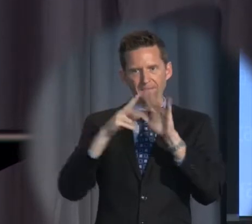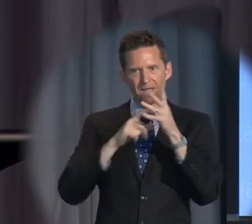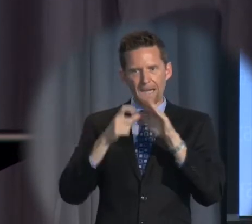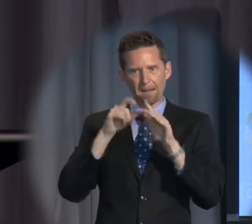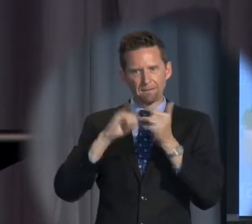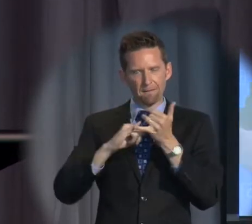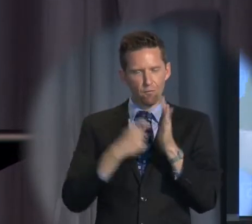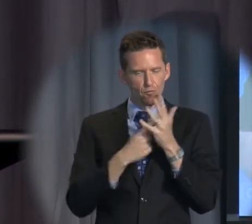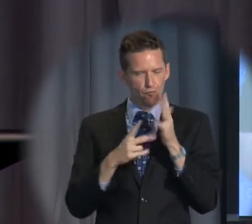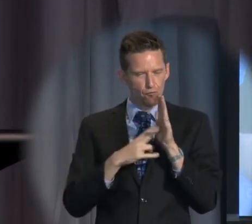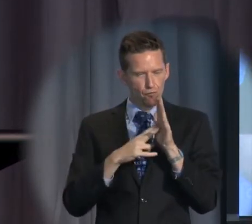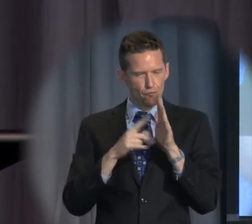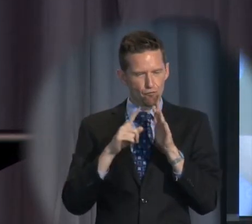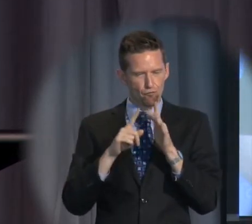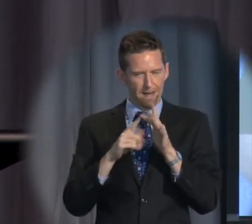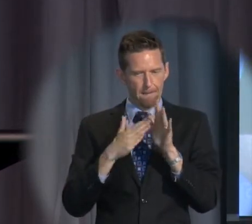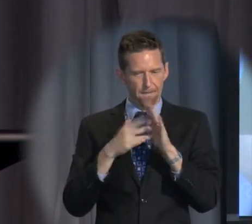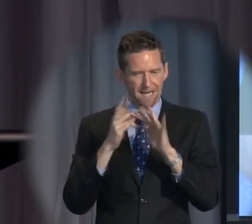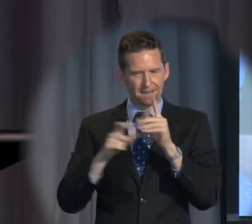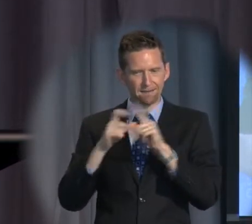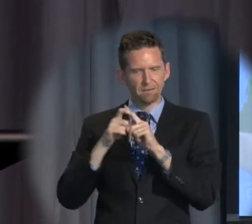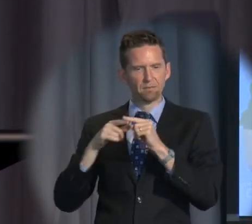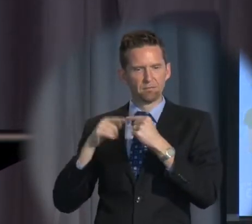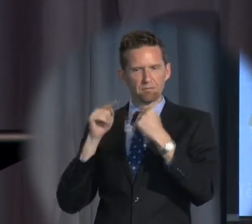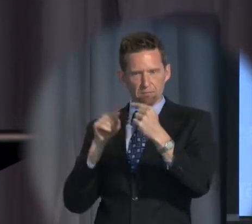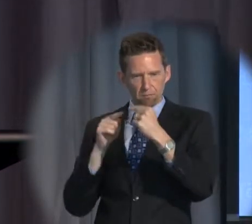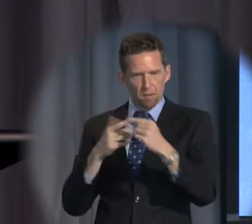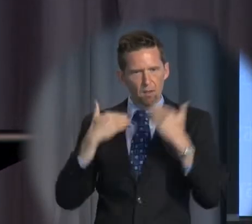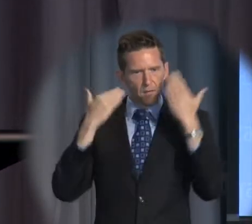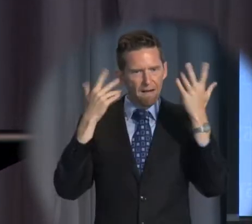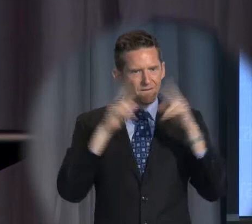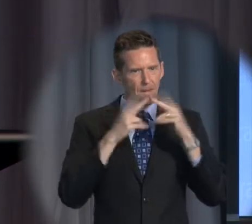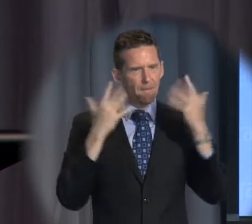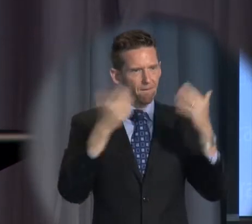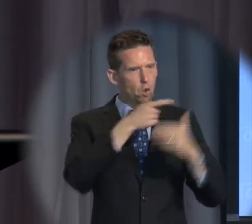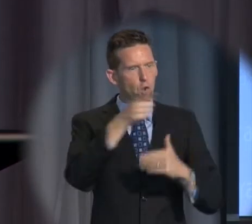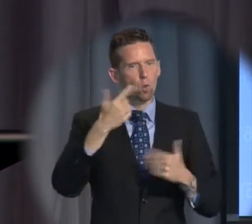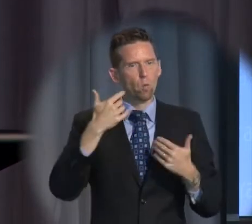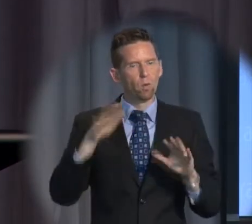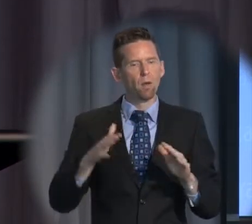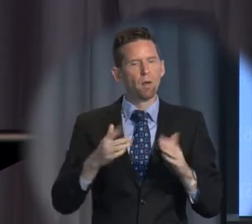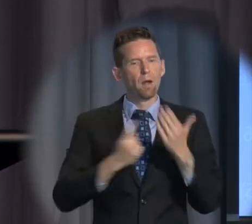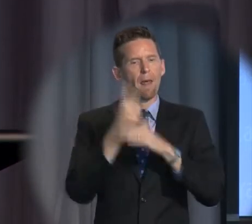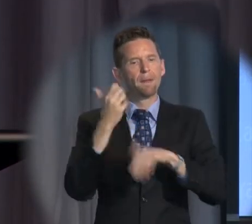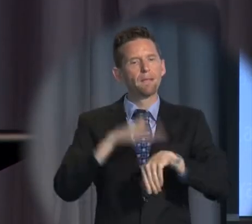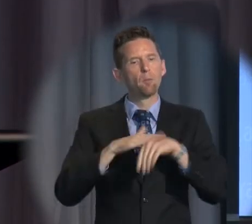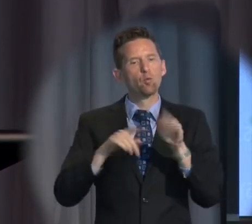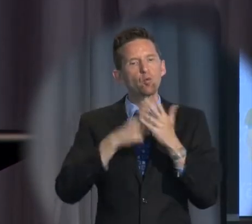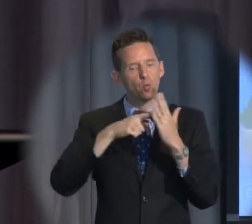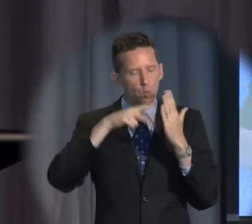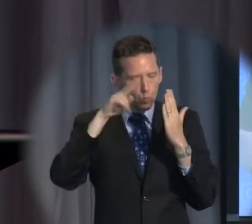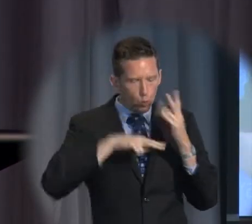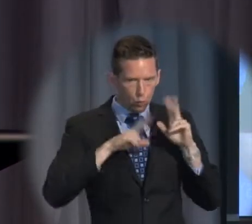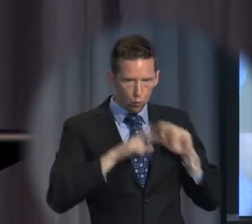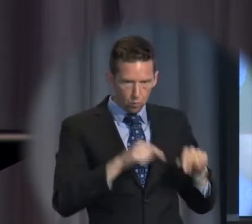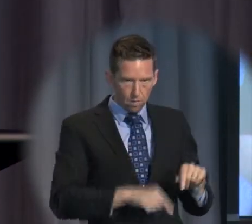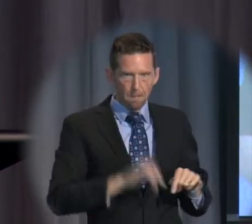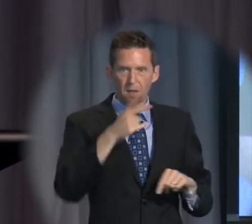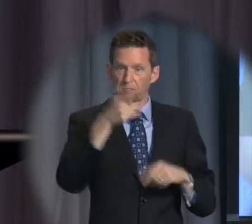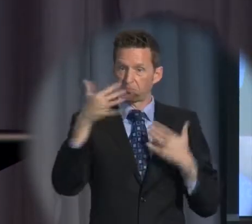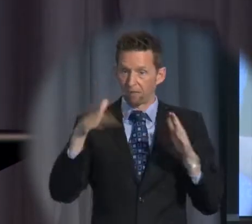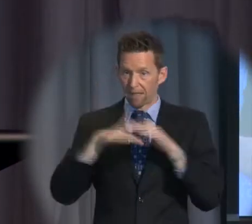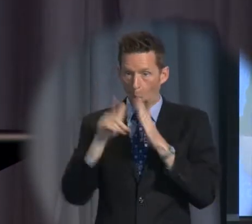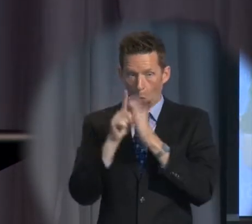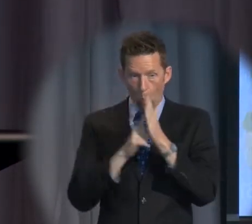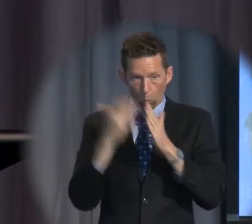by his feudal barons. And I don't know whether many of you have ever taken the time to look at this. Perhaps you might have done in law